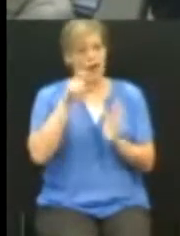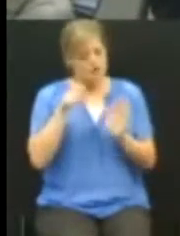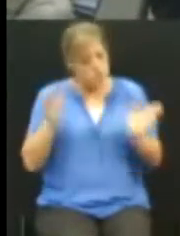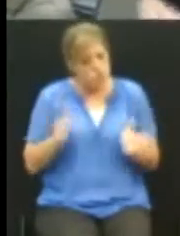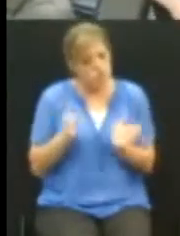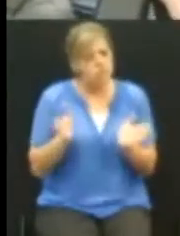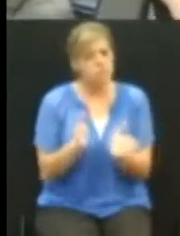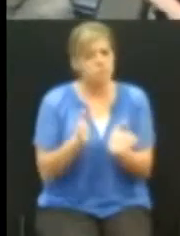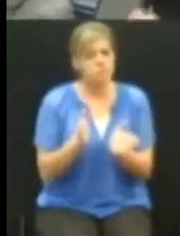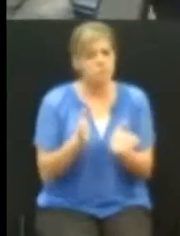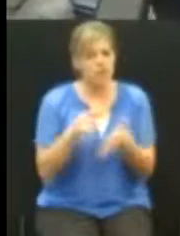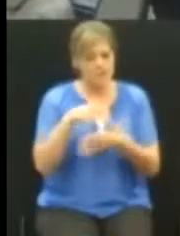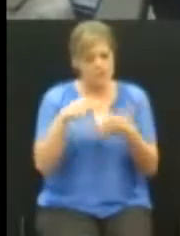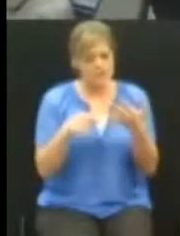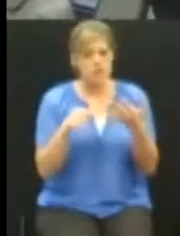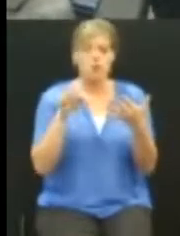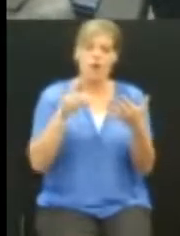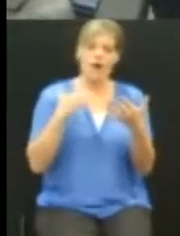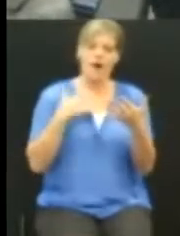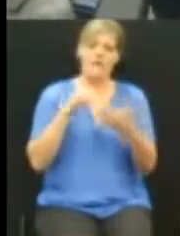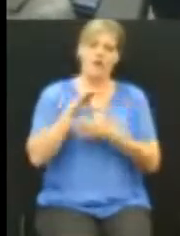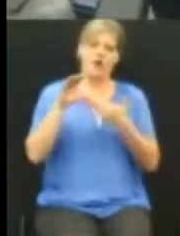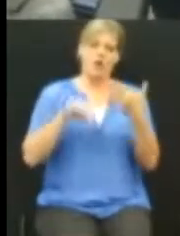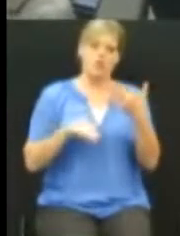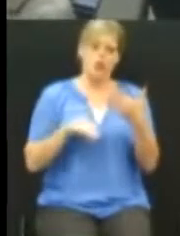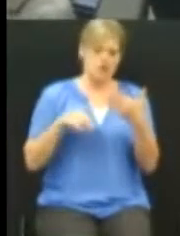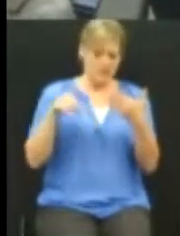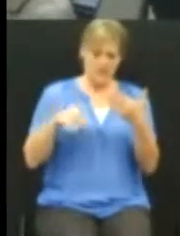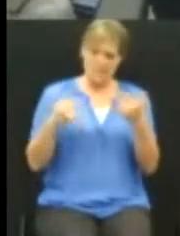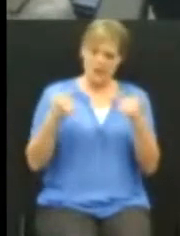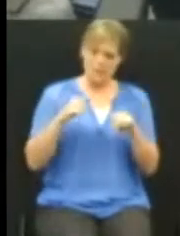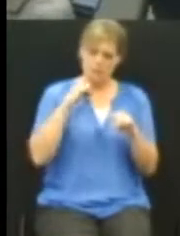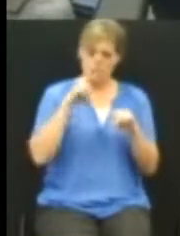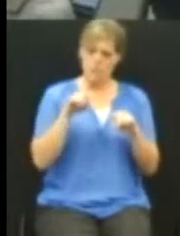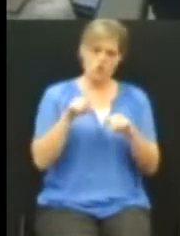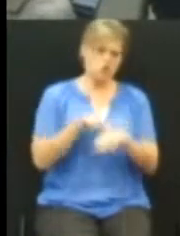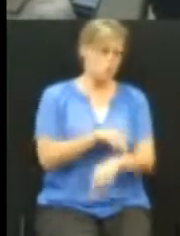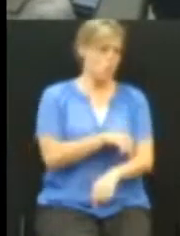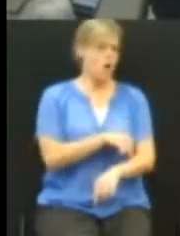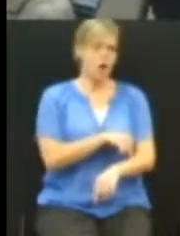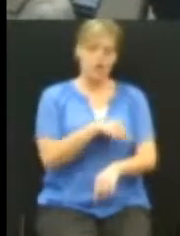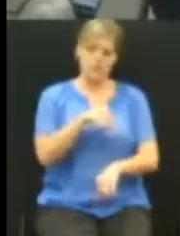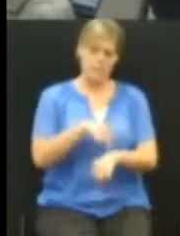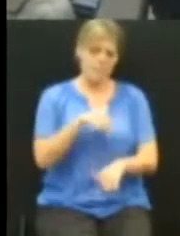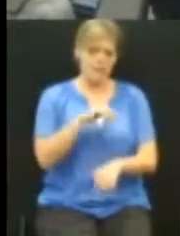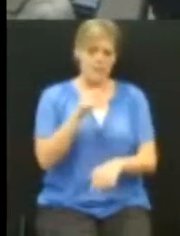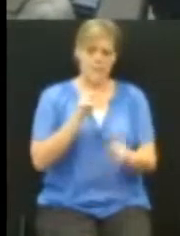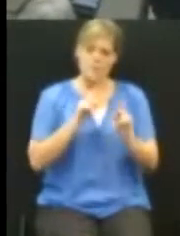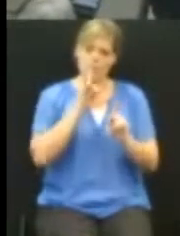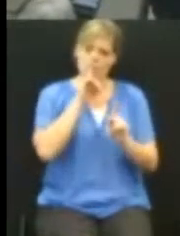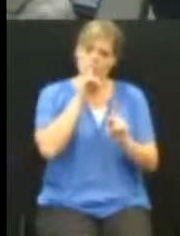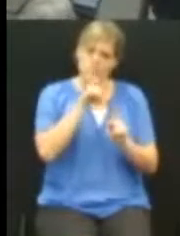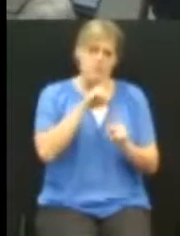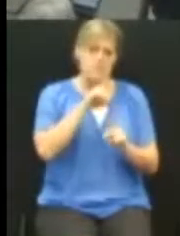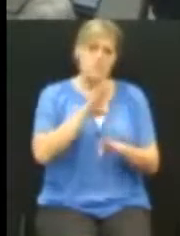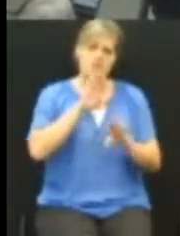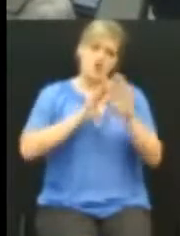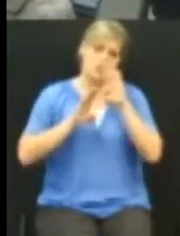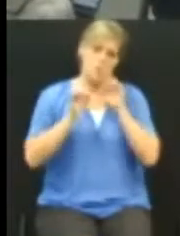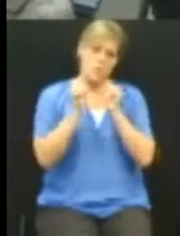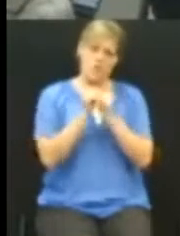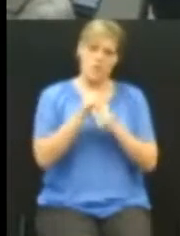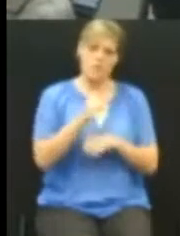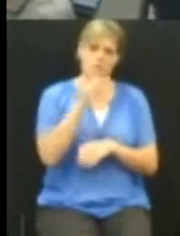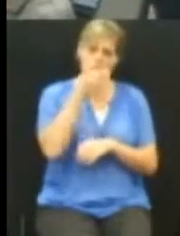take the consequences thereof. Now, this has been going on too long. A lot of many people in this community are sick and tired of a Pocatello. That's one of its main